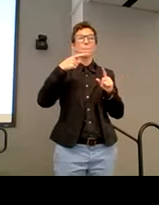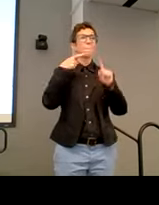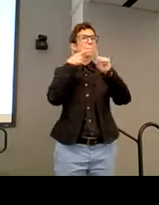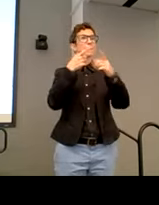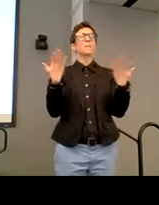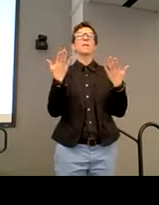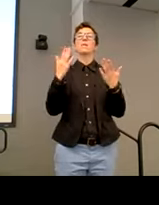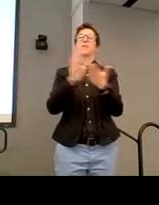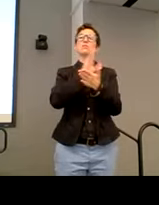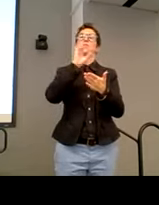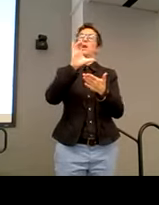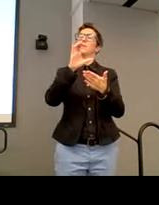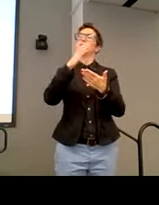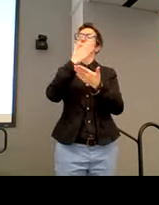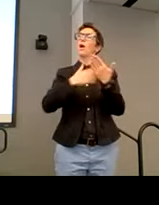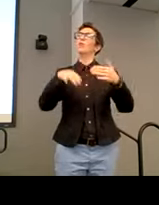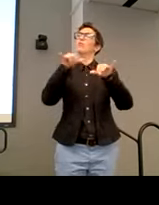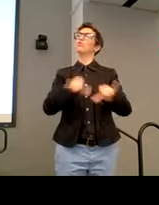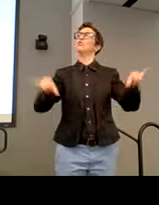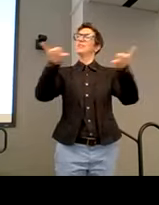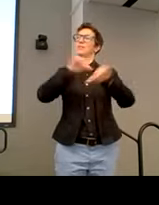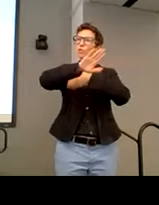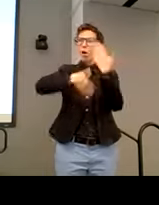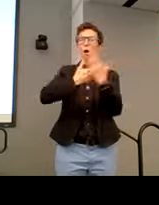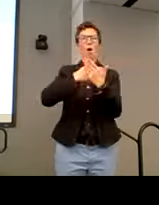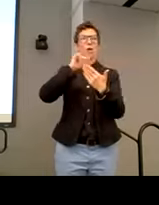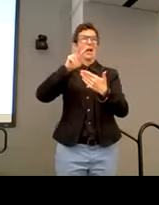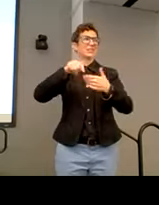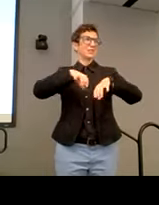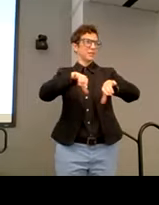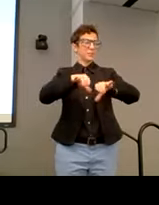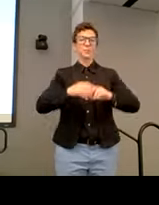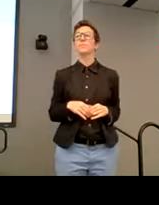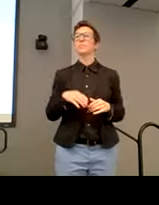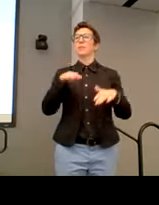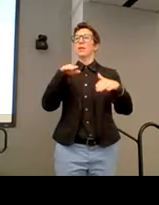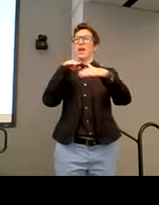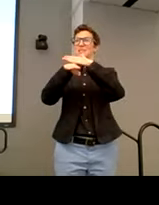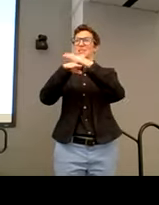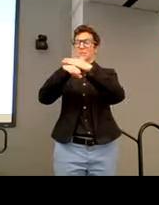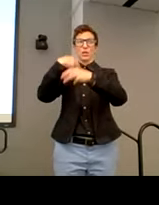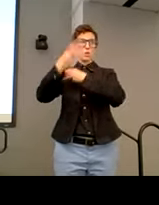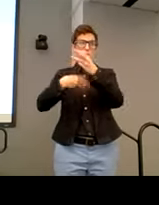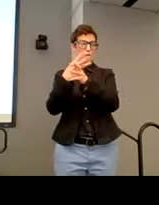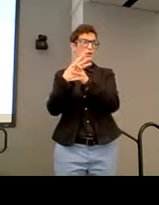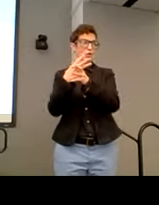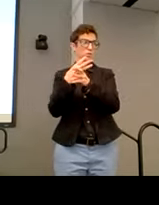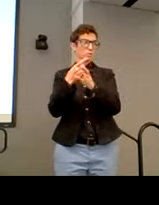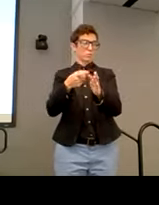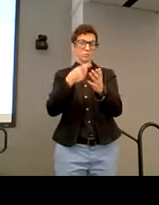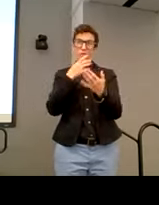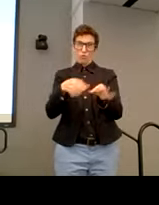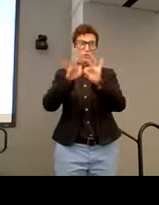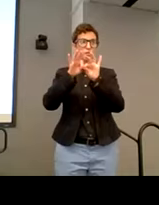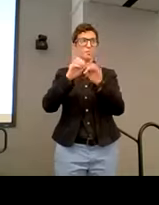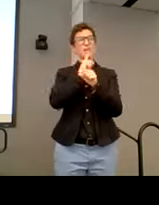have them become routine in all I.T. procurements. Um, accessibility in the world of work is critical to making